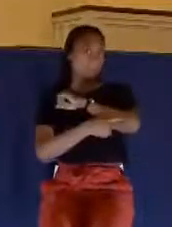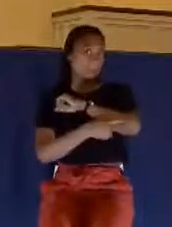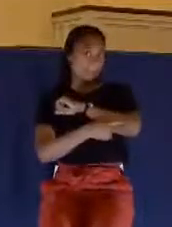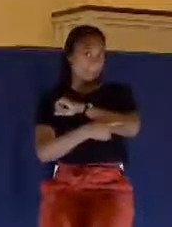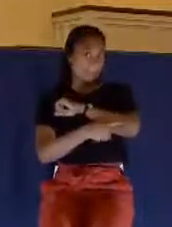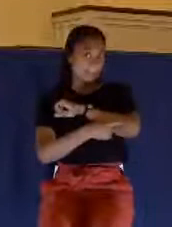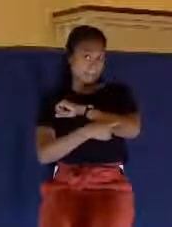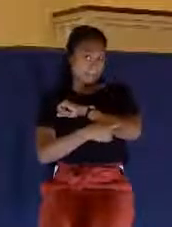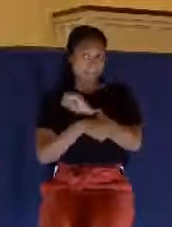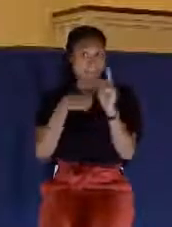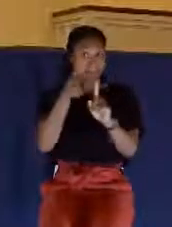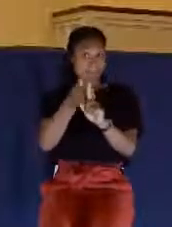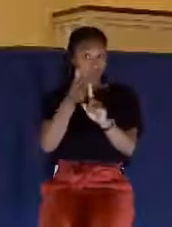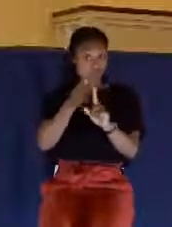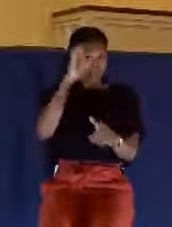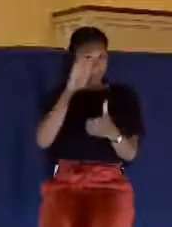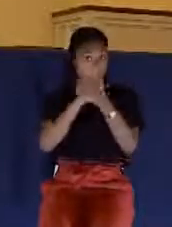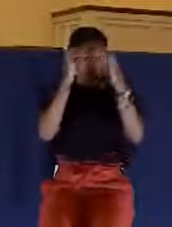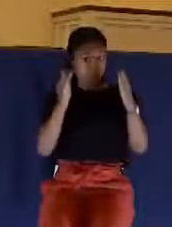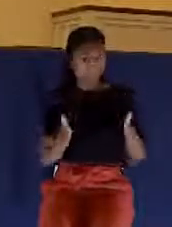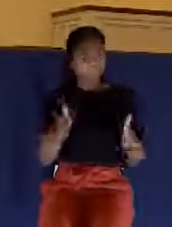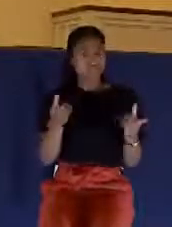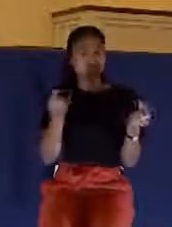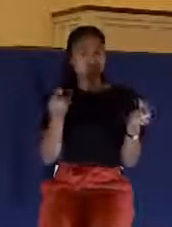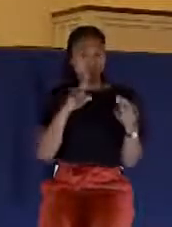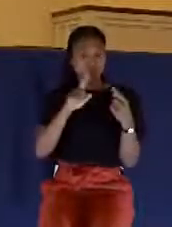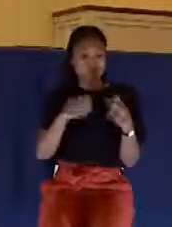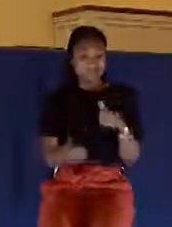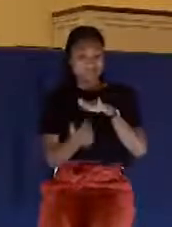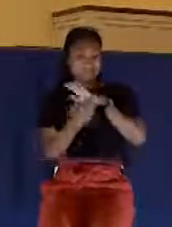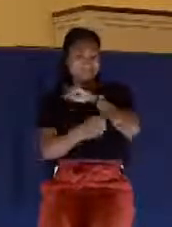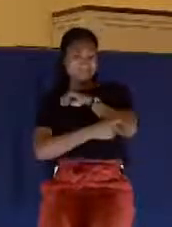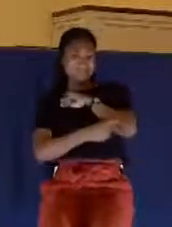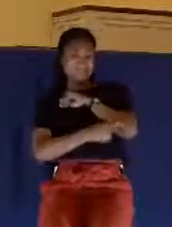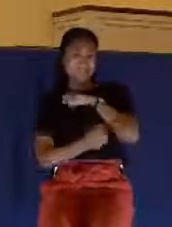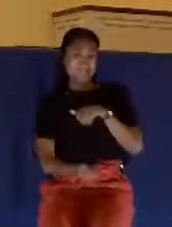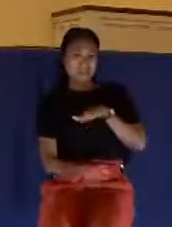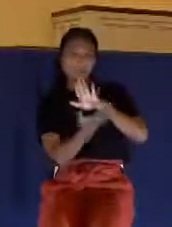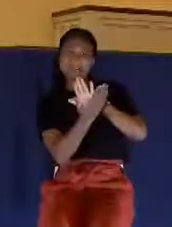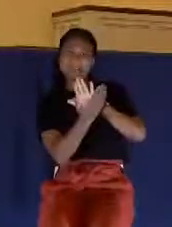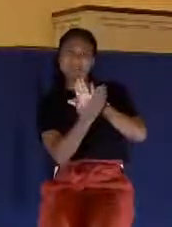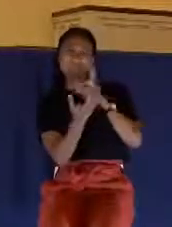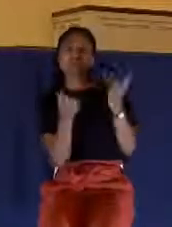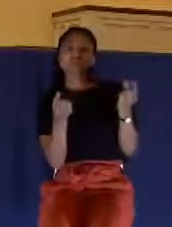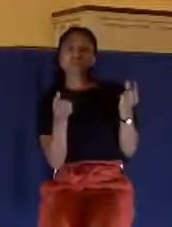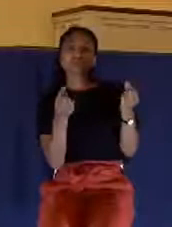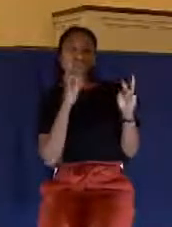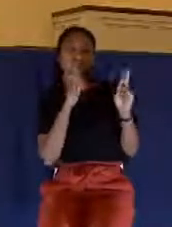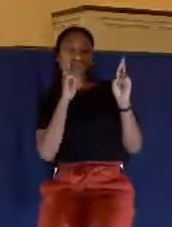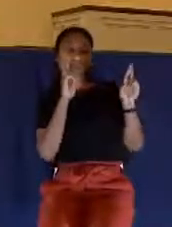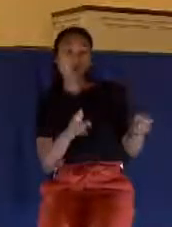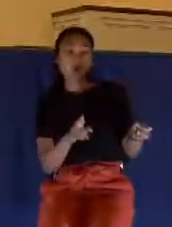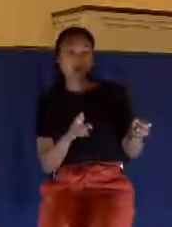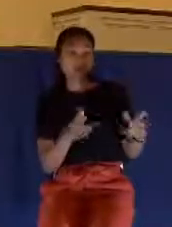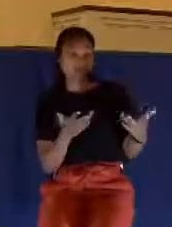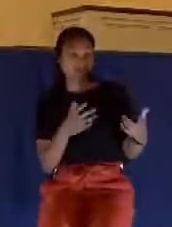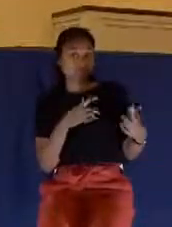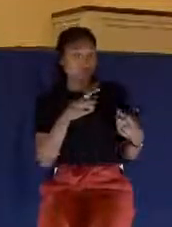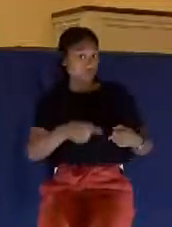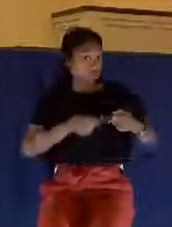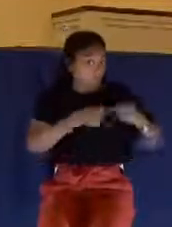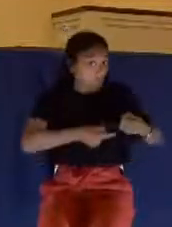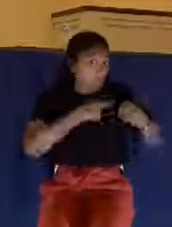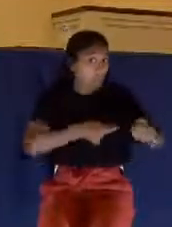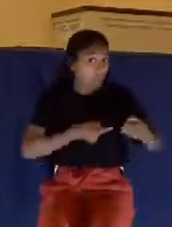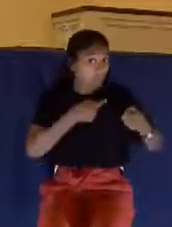a believer, what do you do when you are tempted? How do you deal with sin and temptation in your life? Do you struggle in the area of